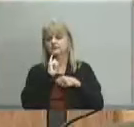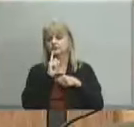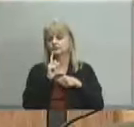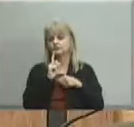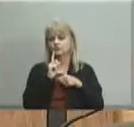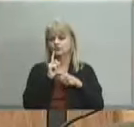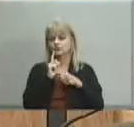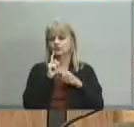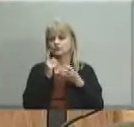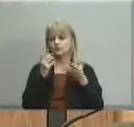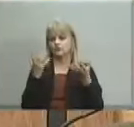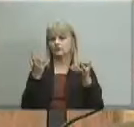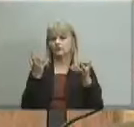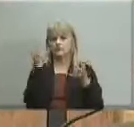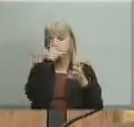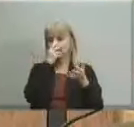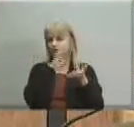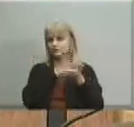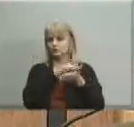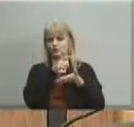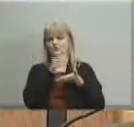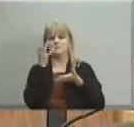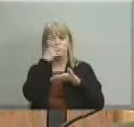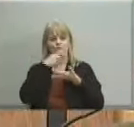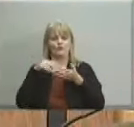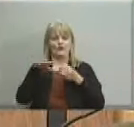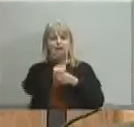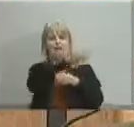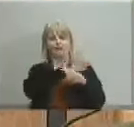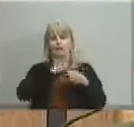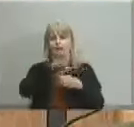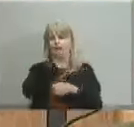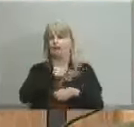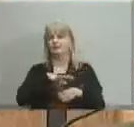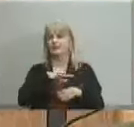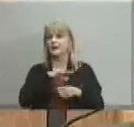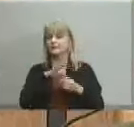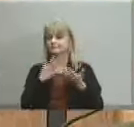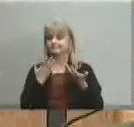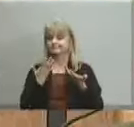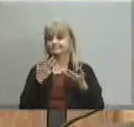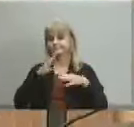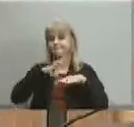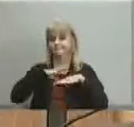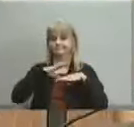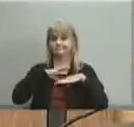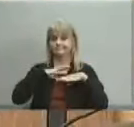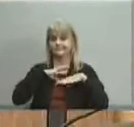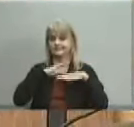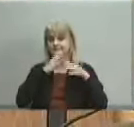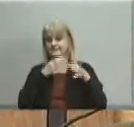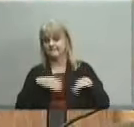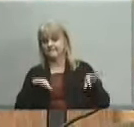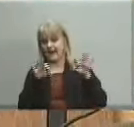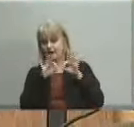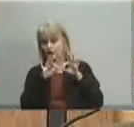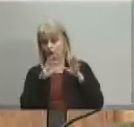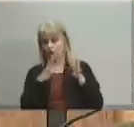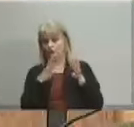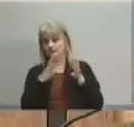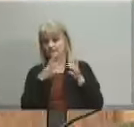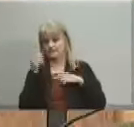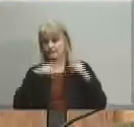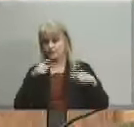you know this beautiful school and this beautiful neighborhood um meets the you know the values of um